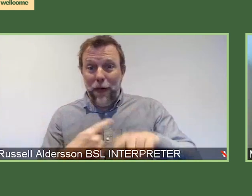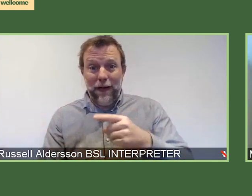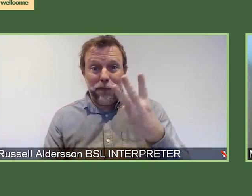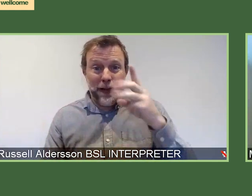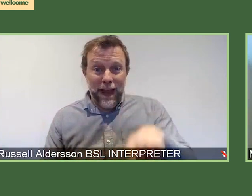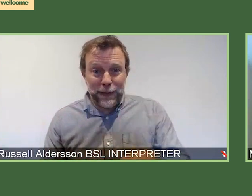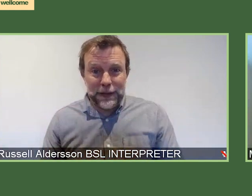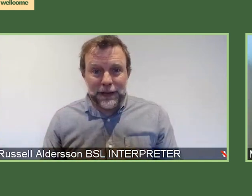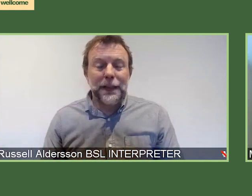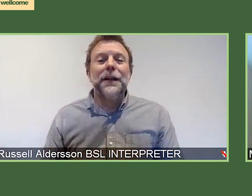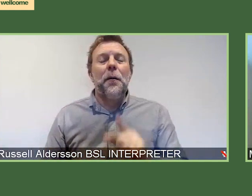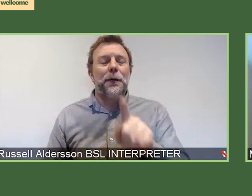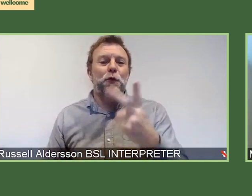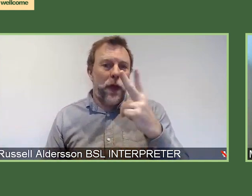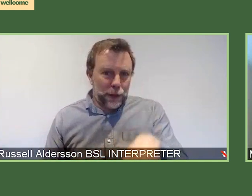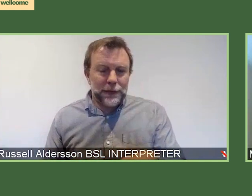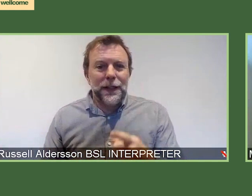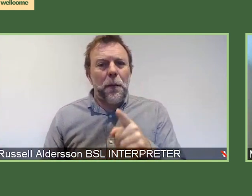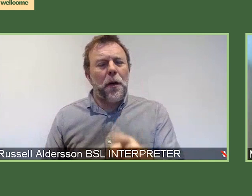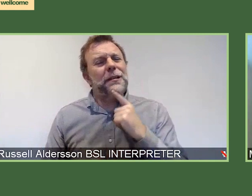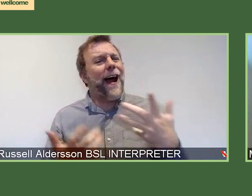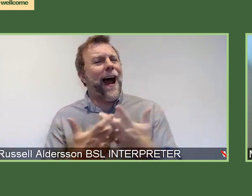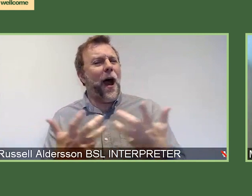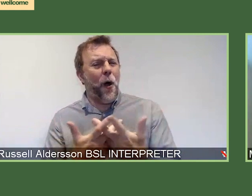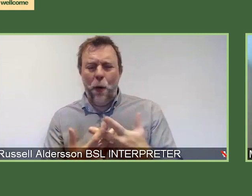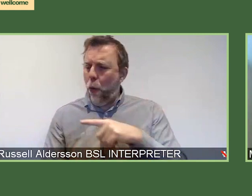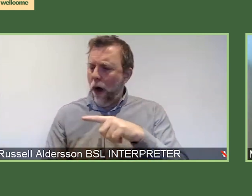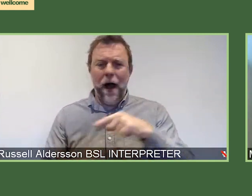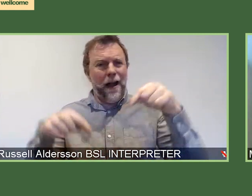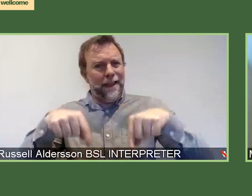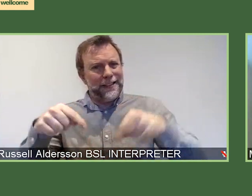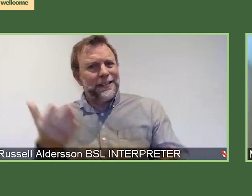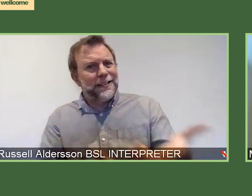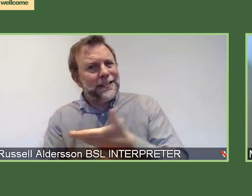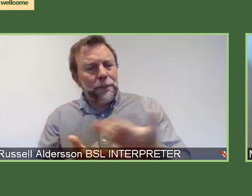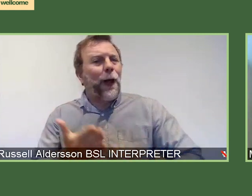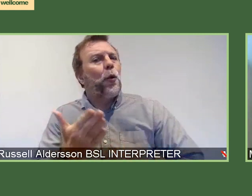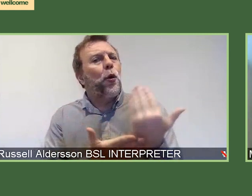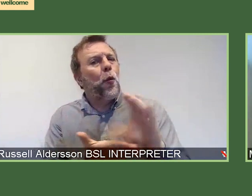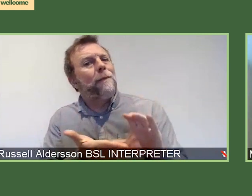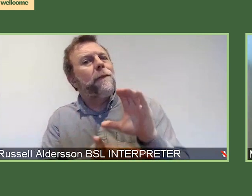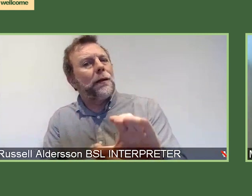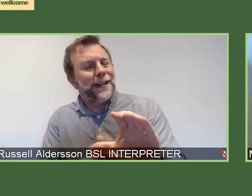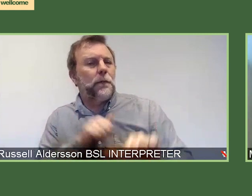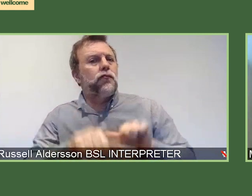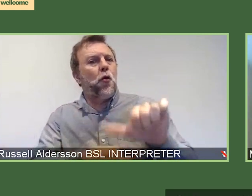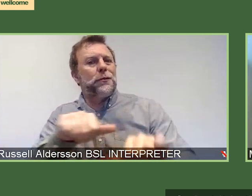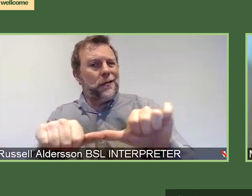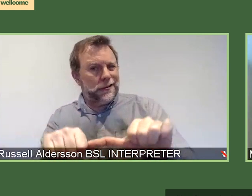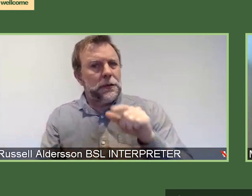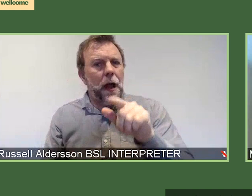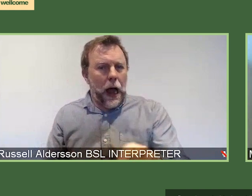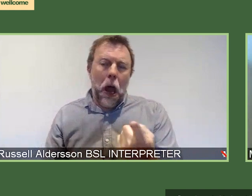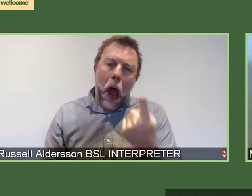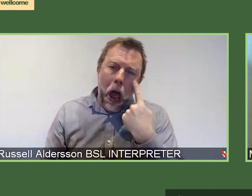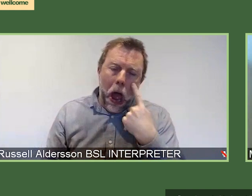give you a little bit of a sense of kind of how we got here with our new discovery schemes and to give a little bit of a flavour of what